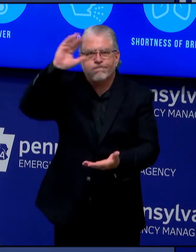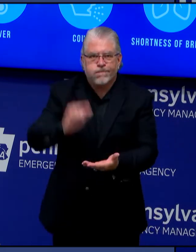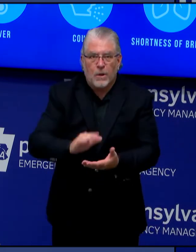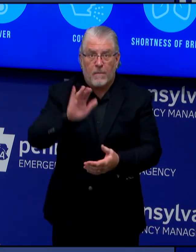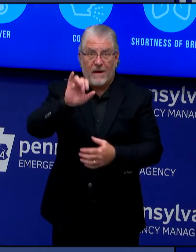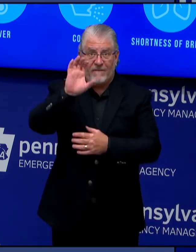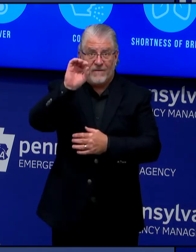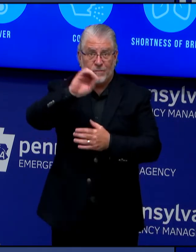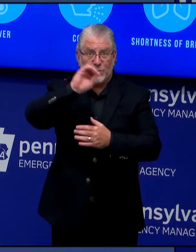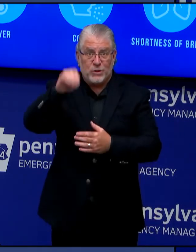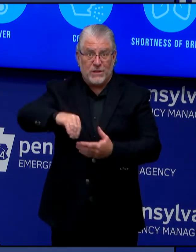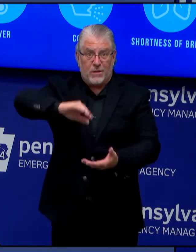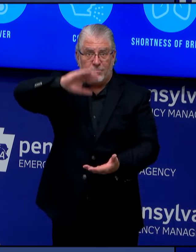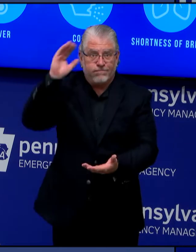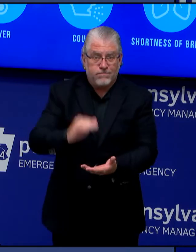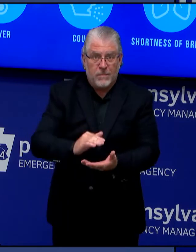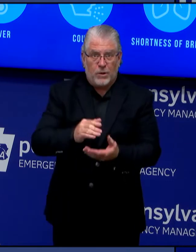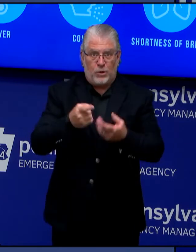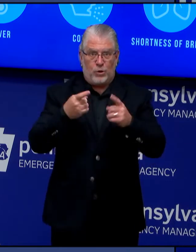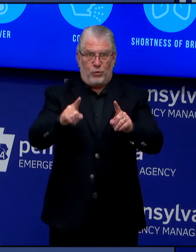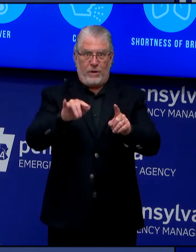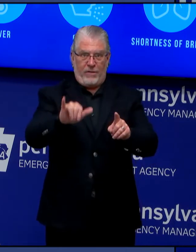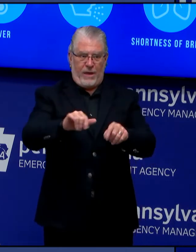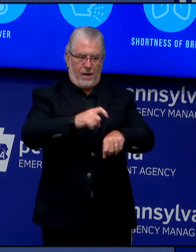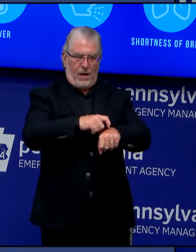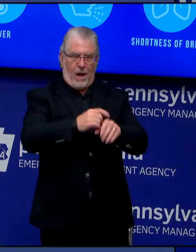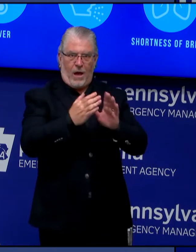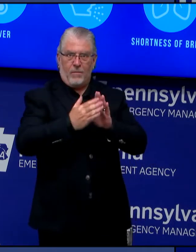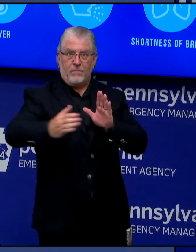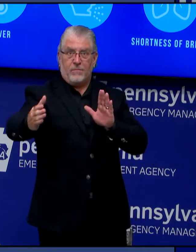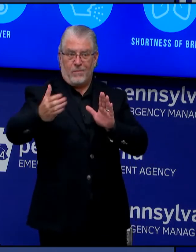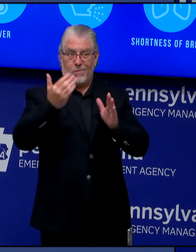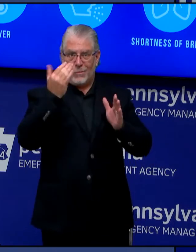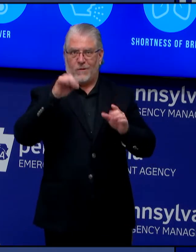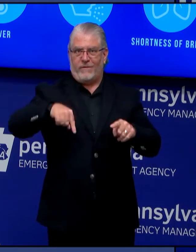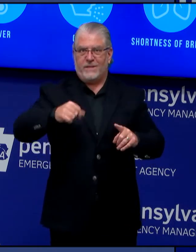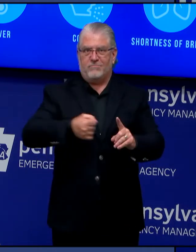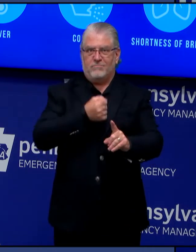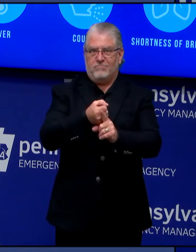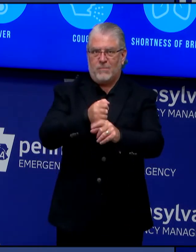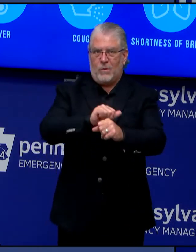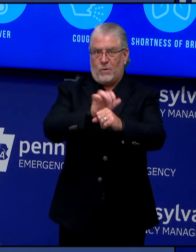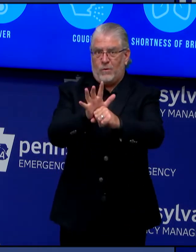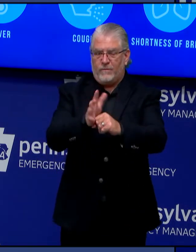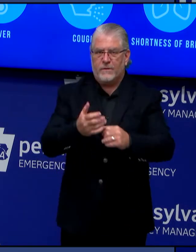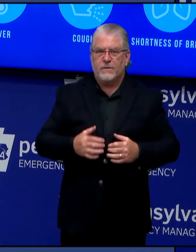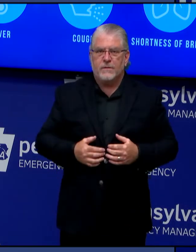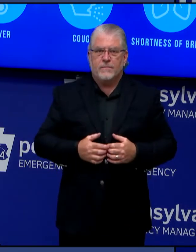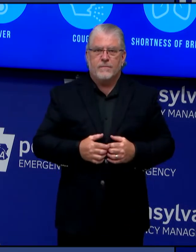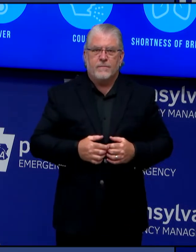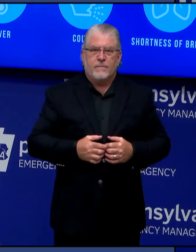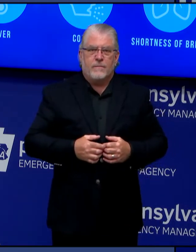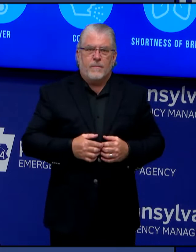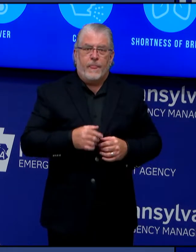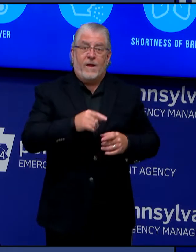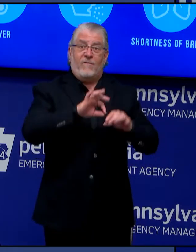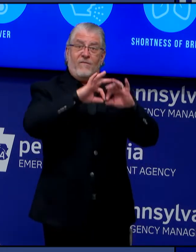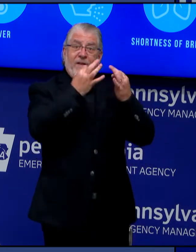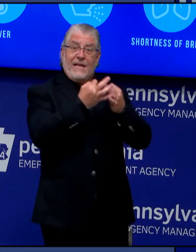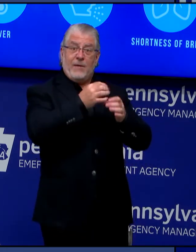weeks due to the pandemic. Eligible families will receive a one-time payment based on household size.